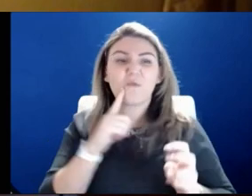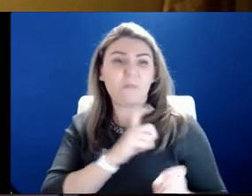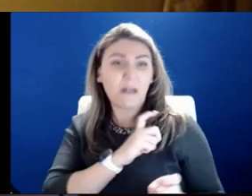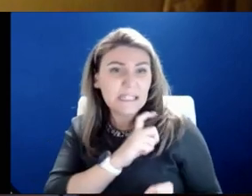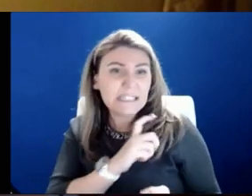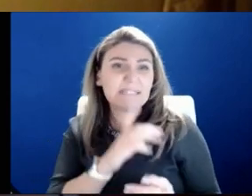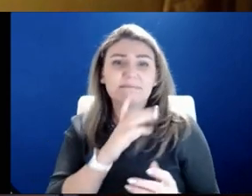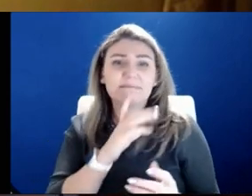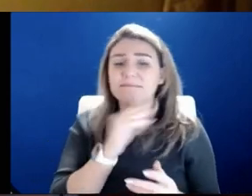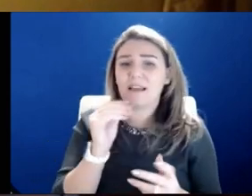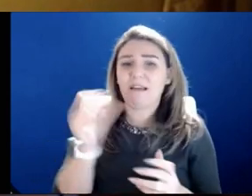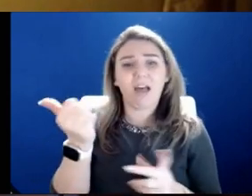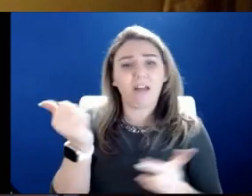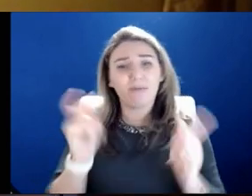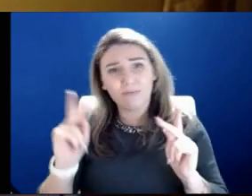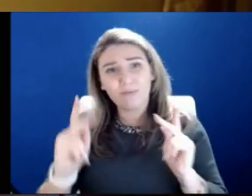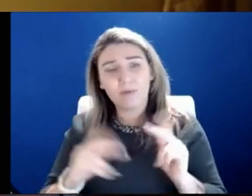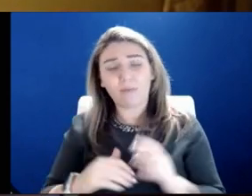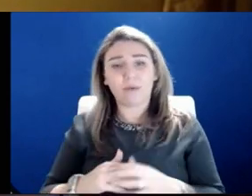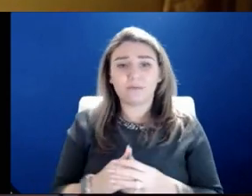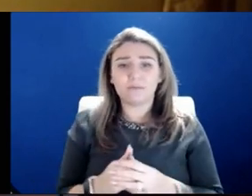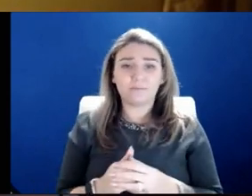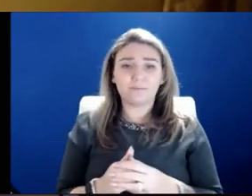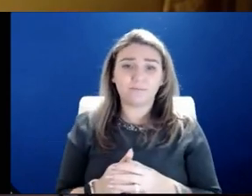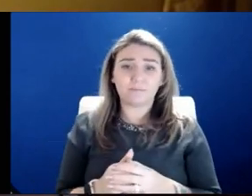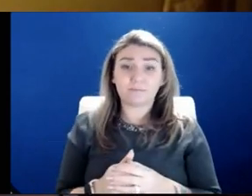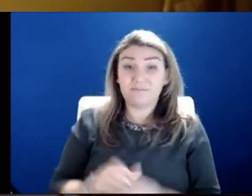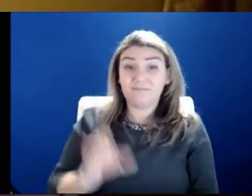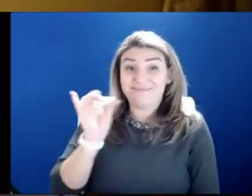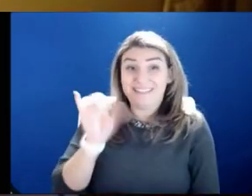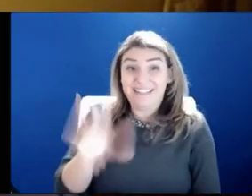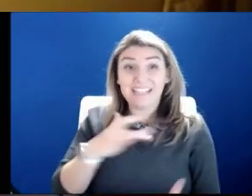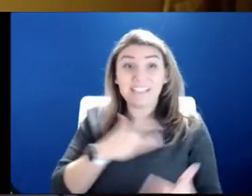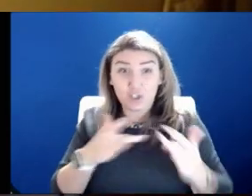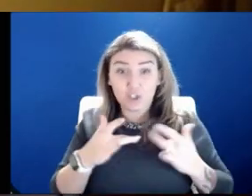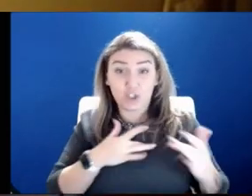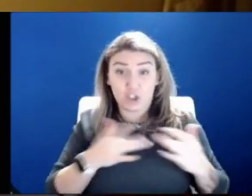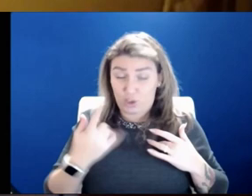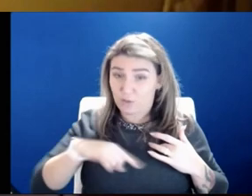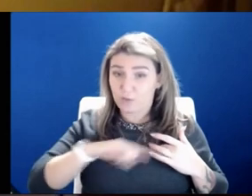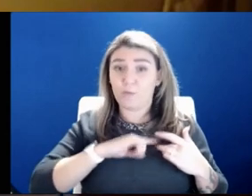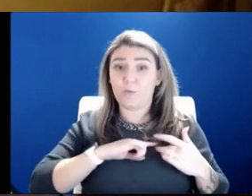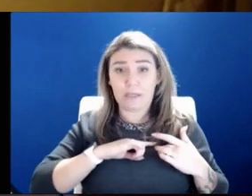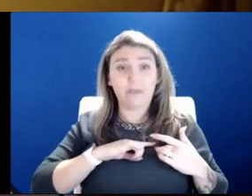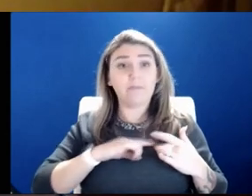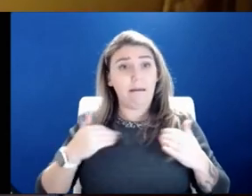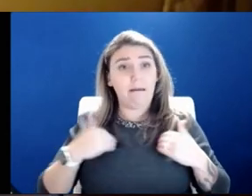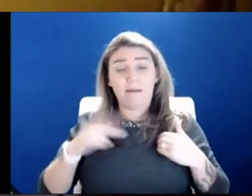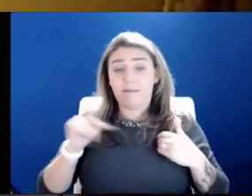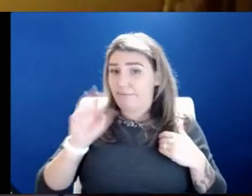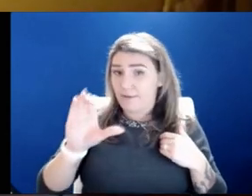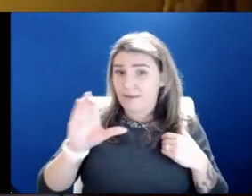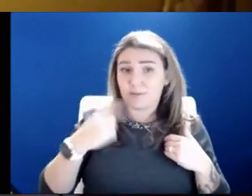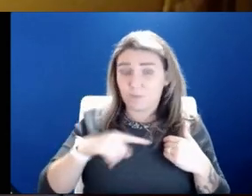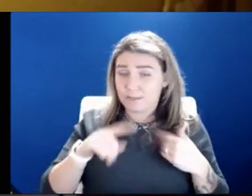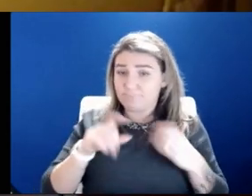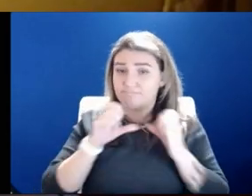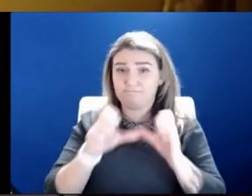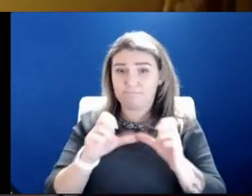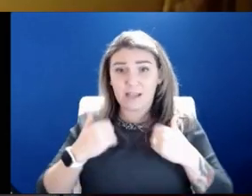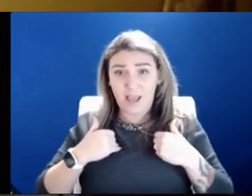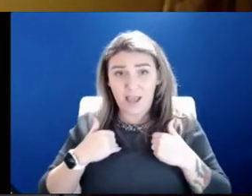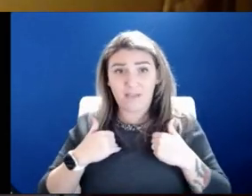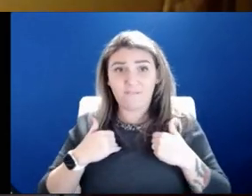for so many others. And so, you know, that is a concern that we have had in Kansas City, that we continue to have with some.